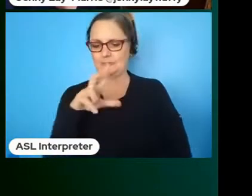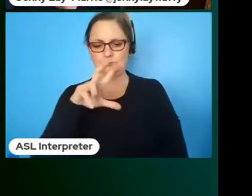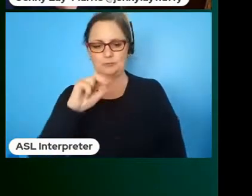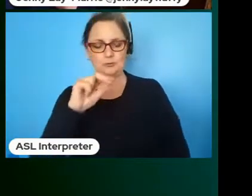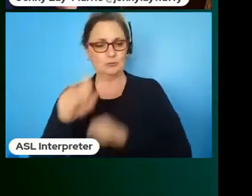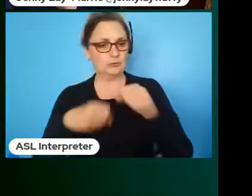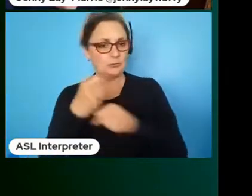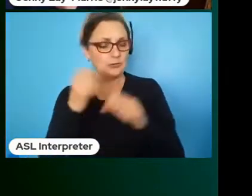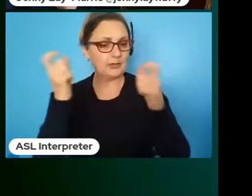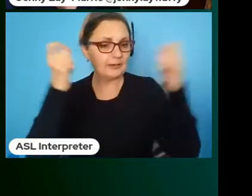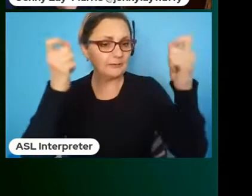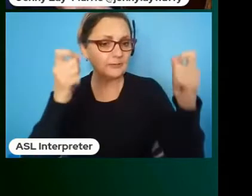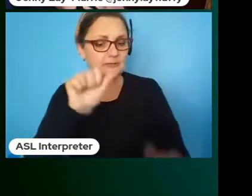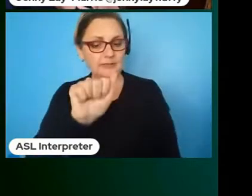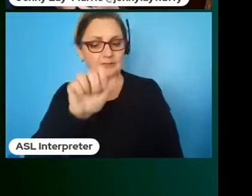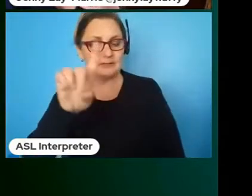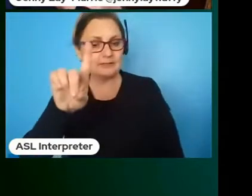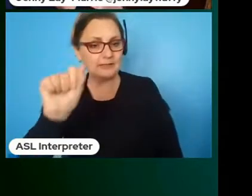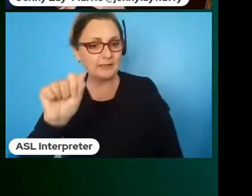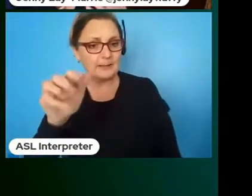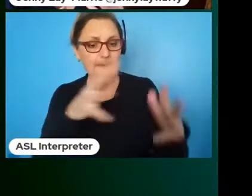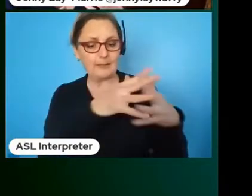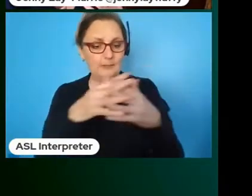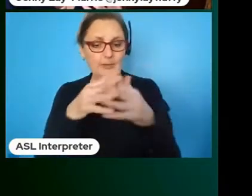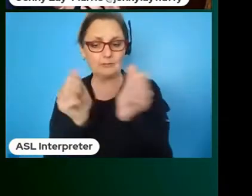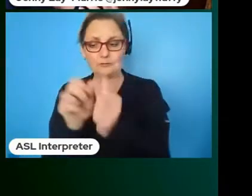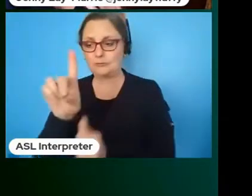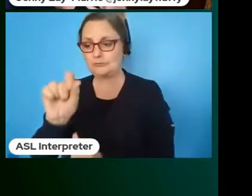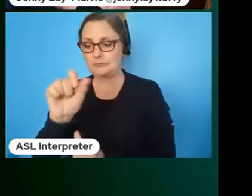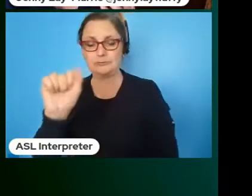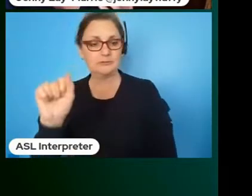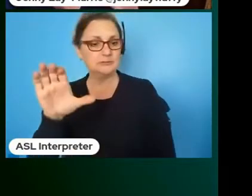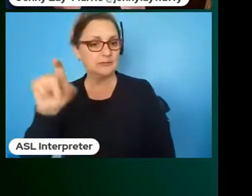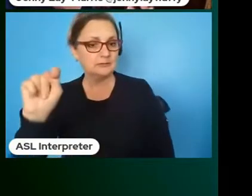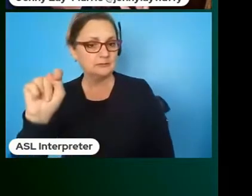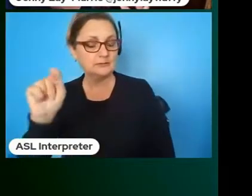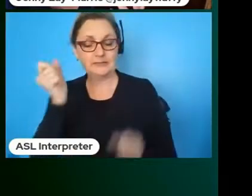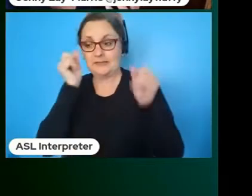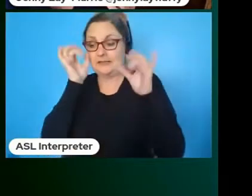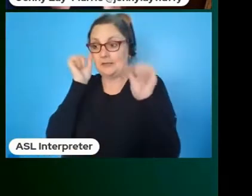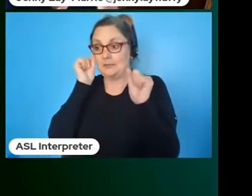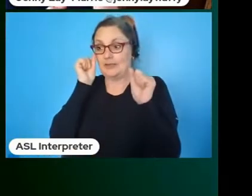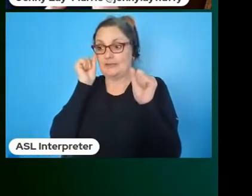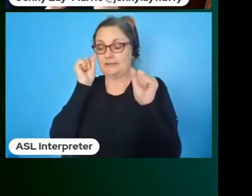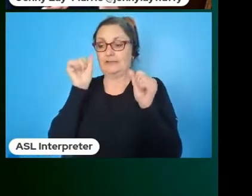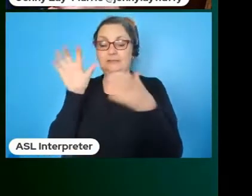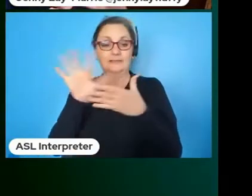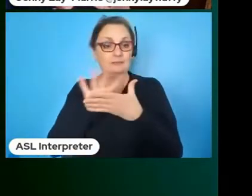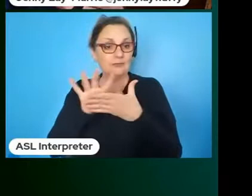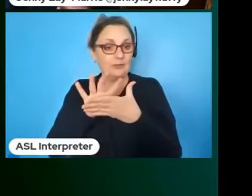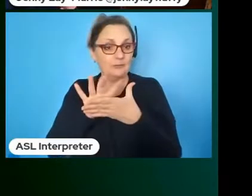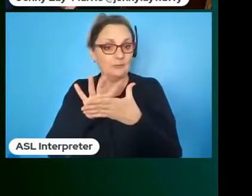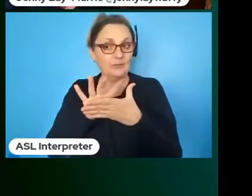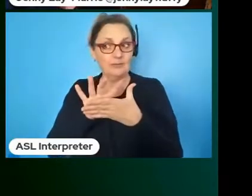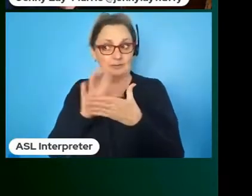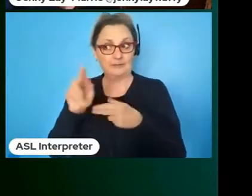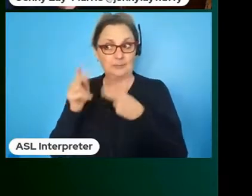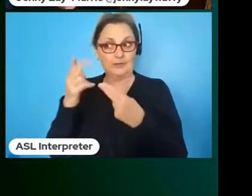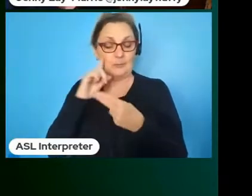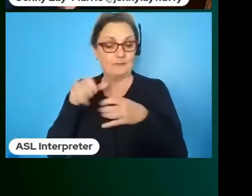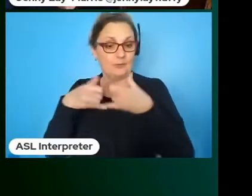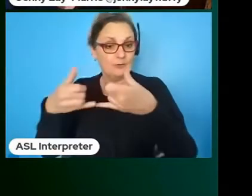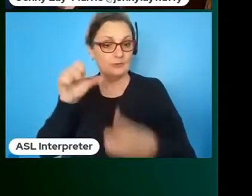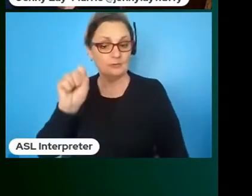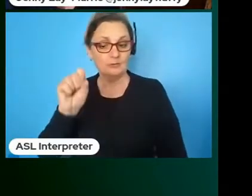americans with disabilities act we also saw an incredible documentary which is up for an oscar people uh called crip camp which if you